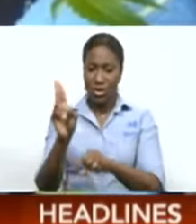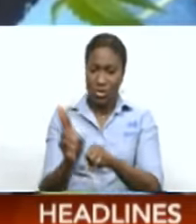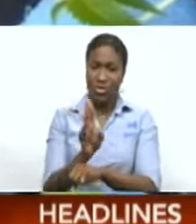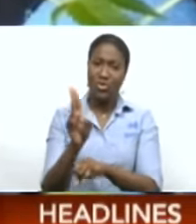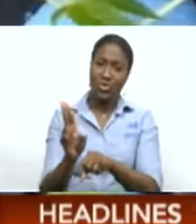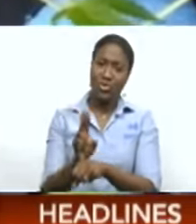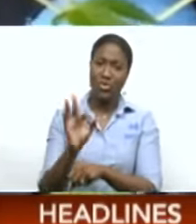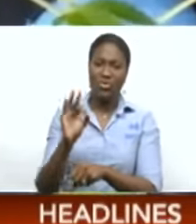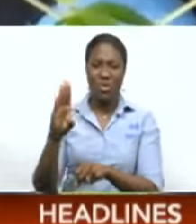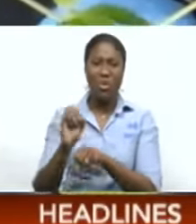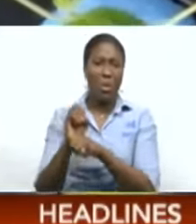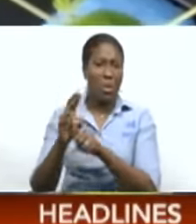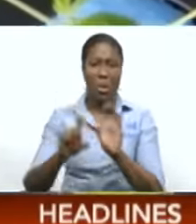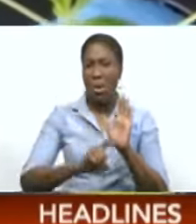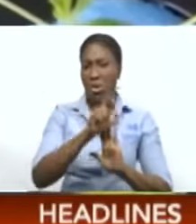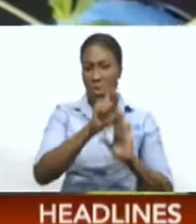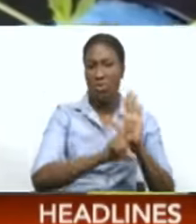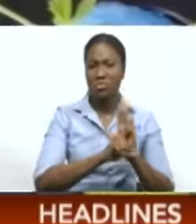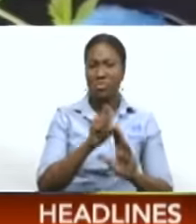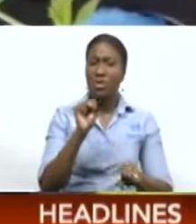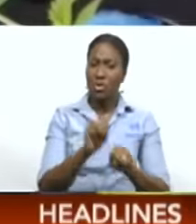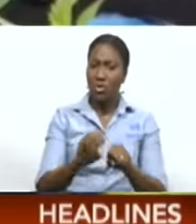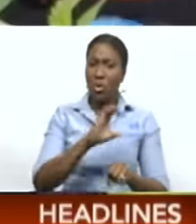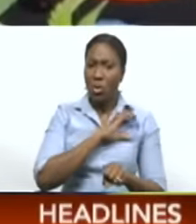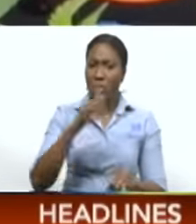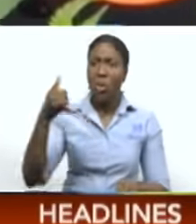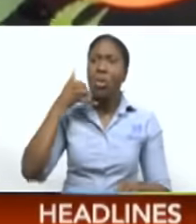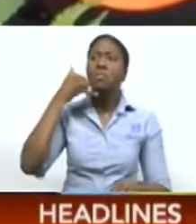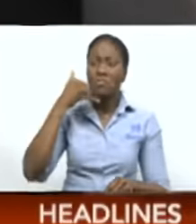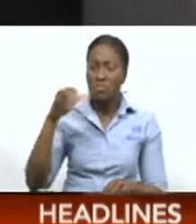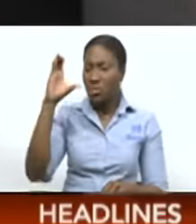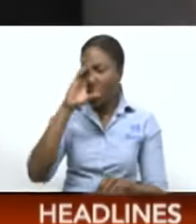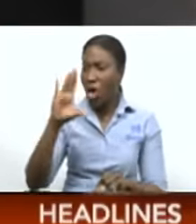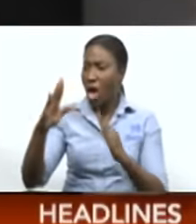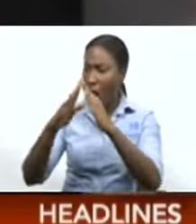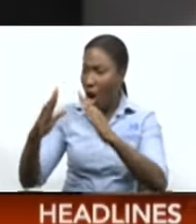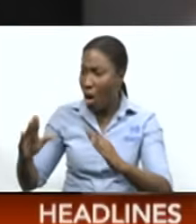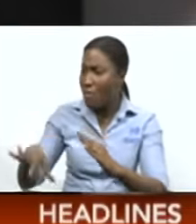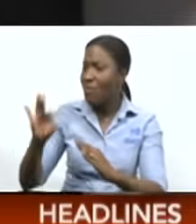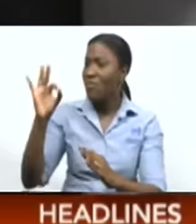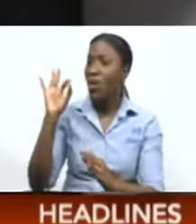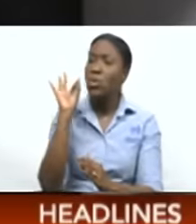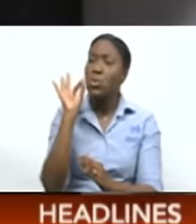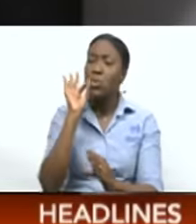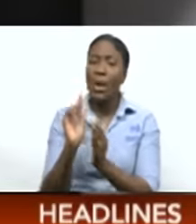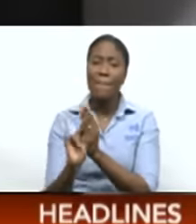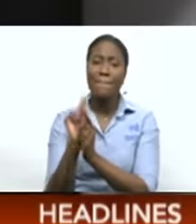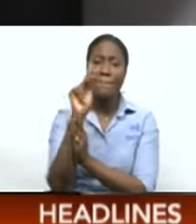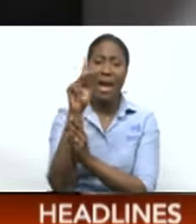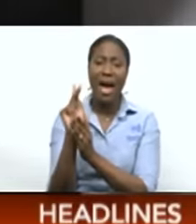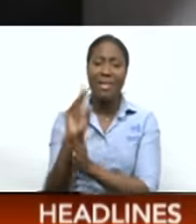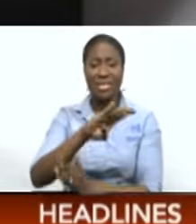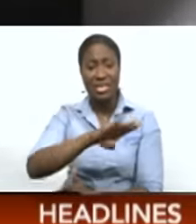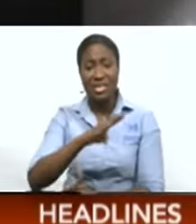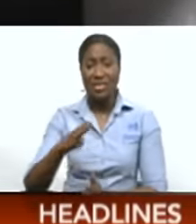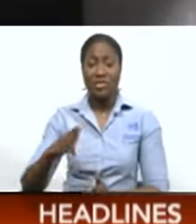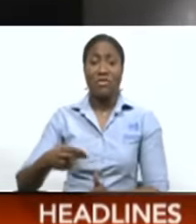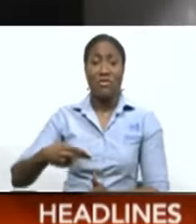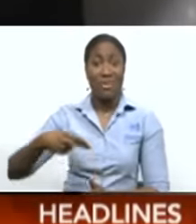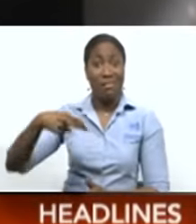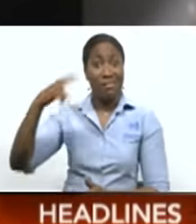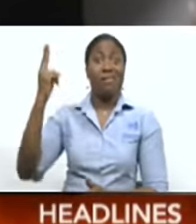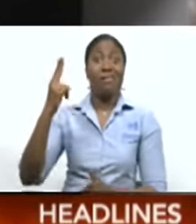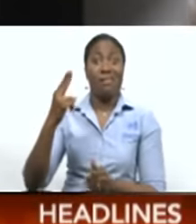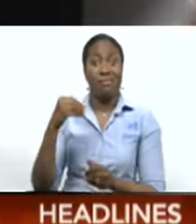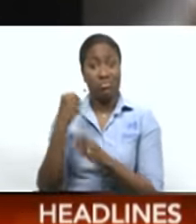With a warrant in hand, officers searched the man's home and found a quantity of marijuana plants and various high-grade marijuana seeds.